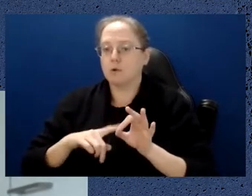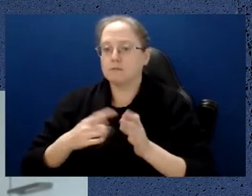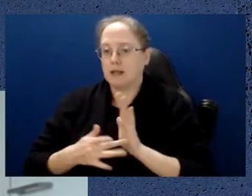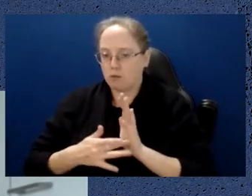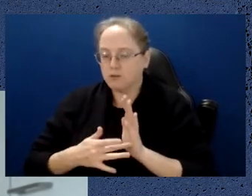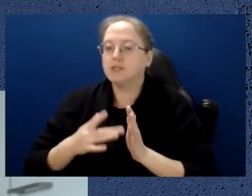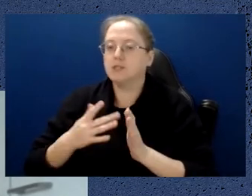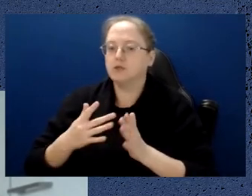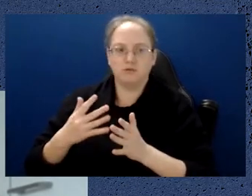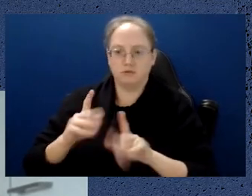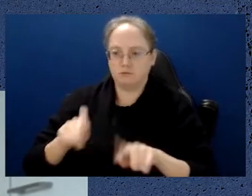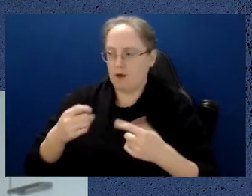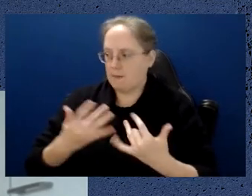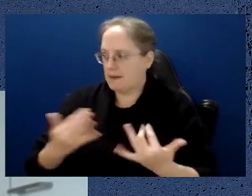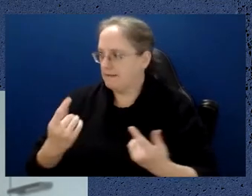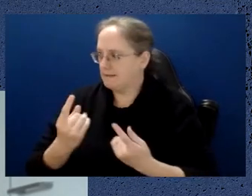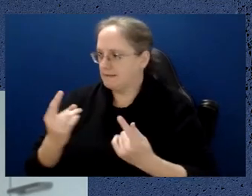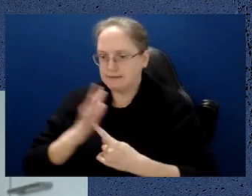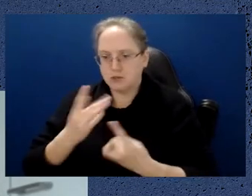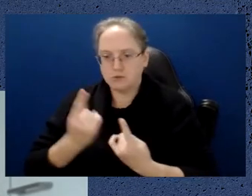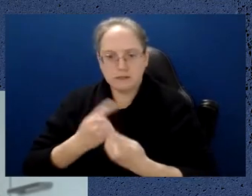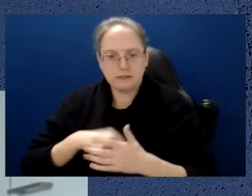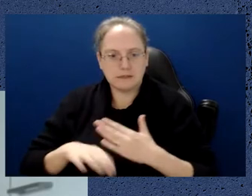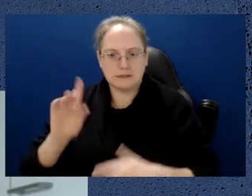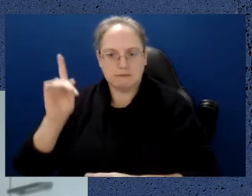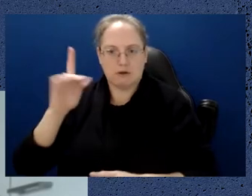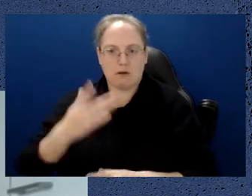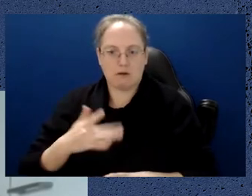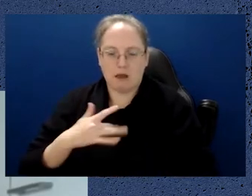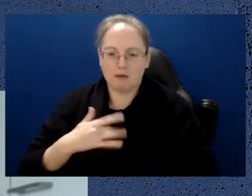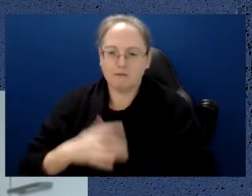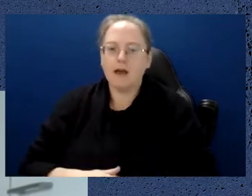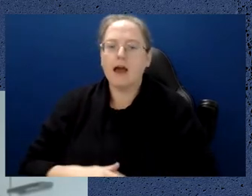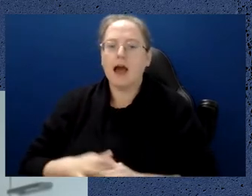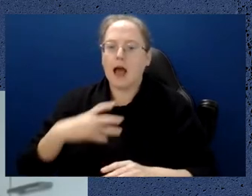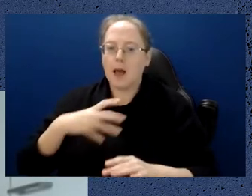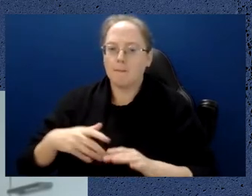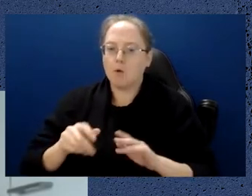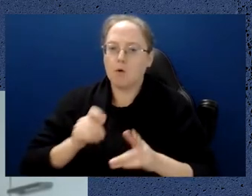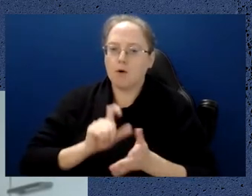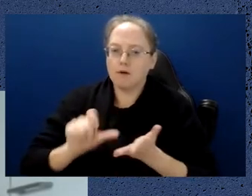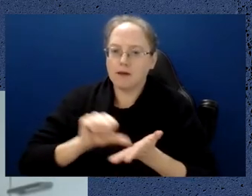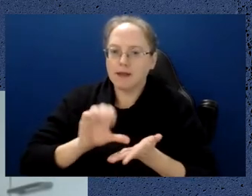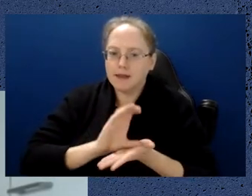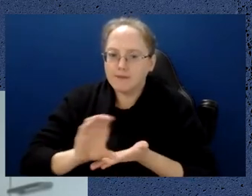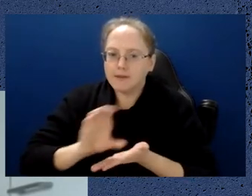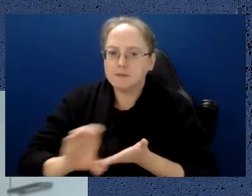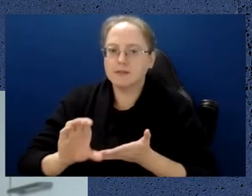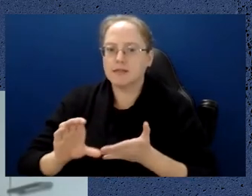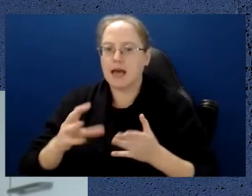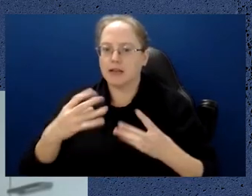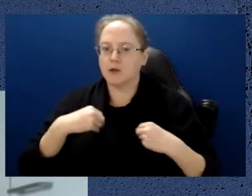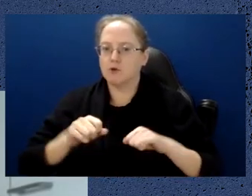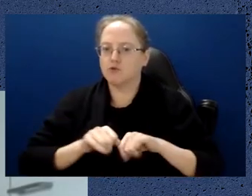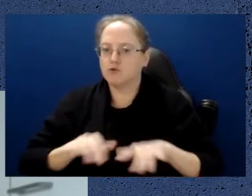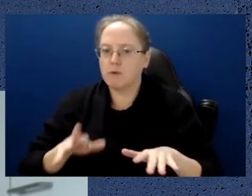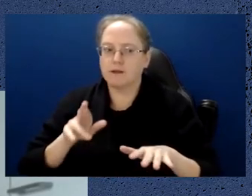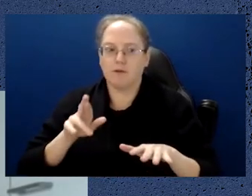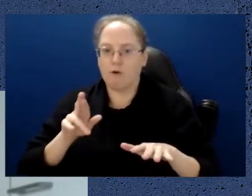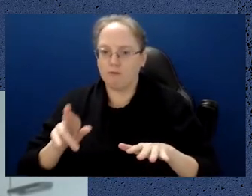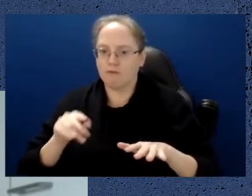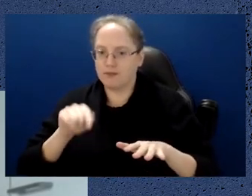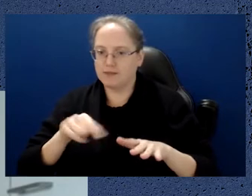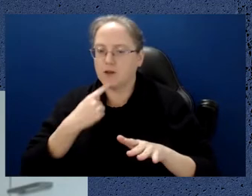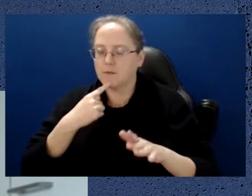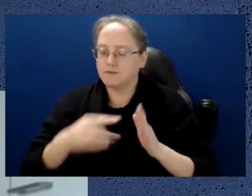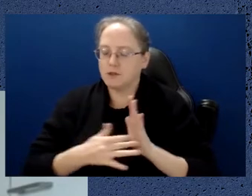essentials of modern life, and that further investment and commercialisation of quantum technologies has the potential to create both